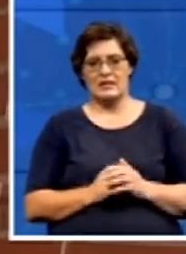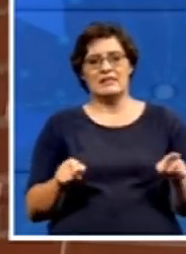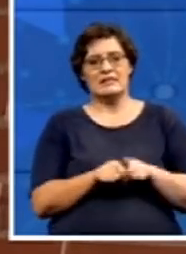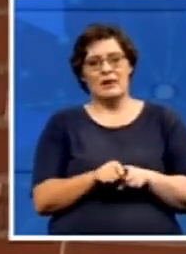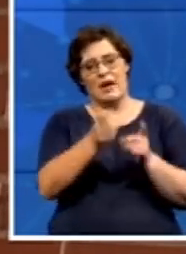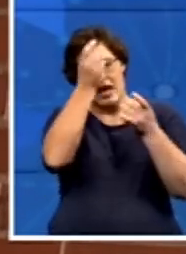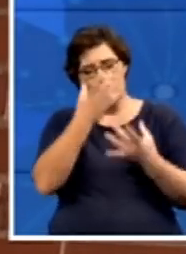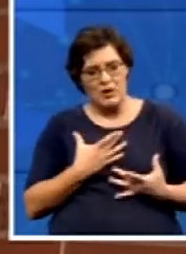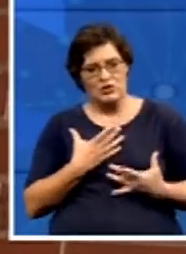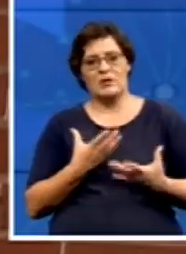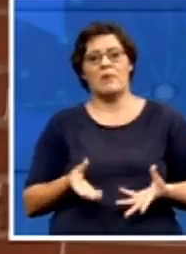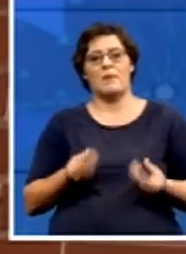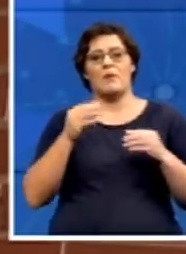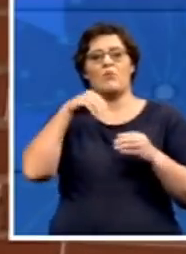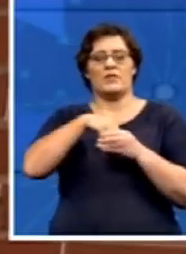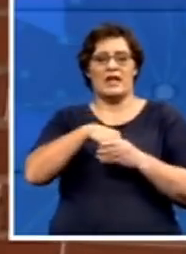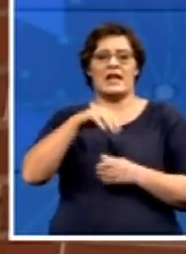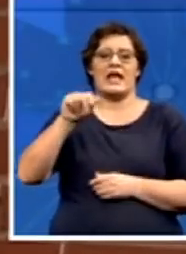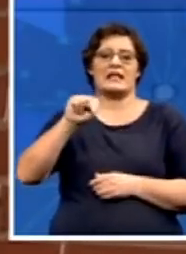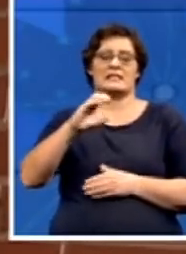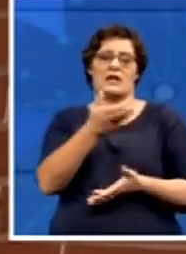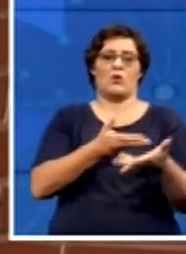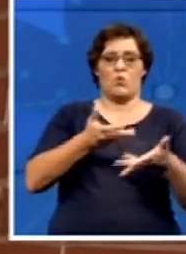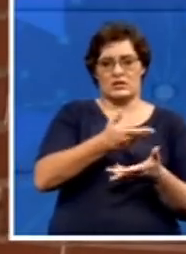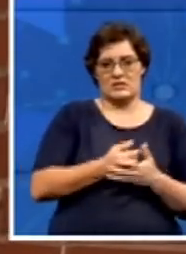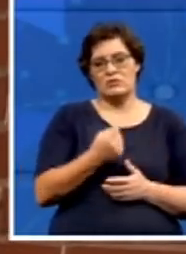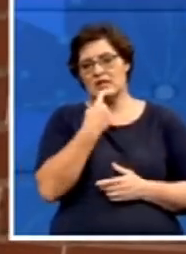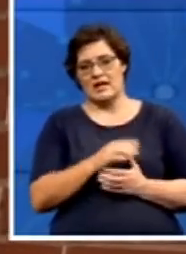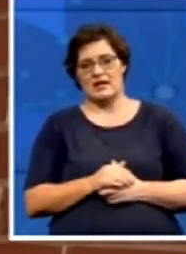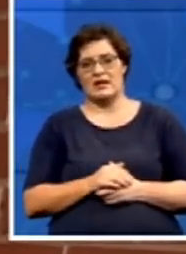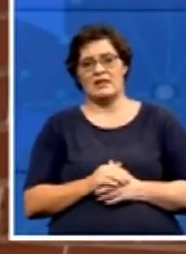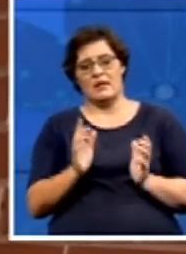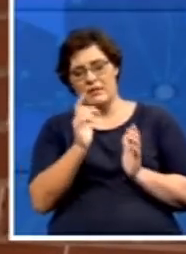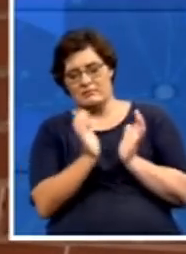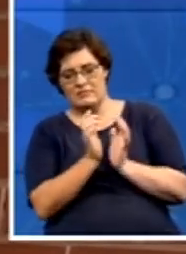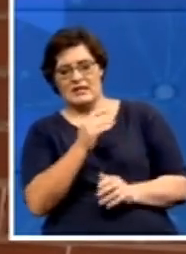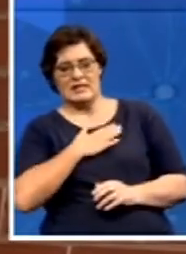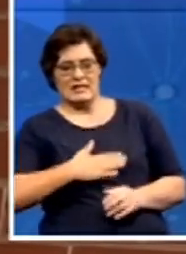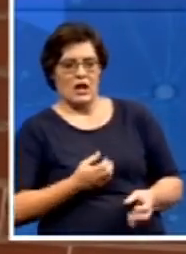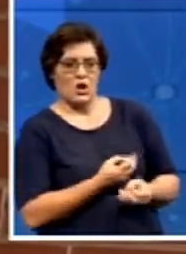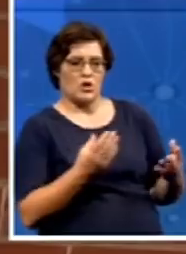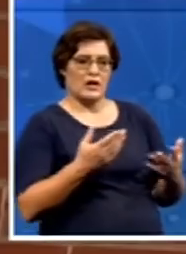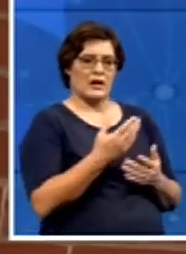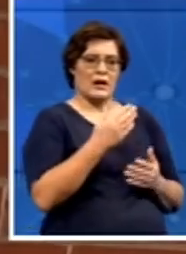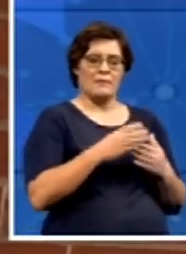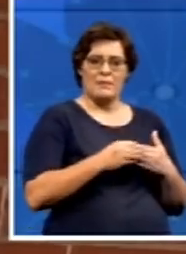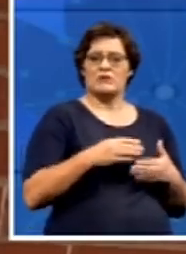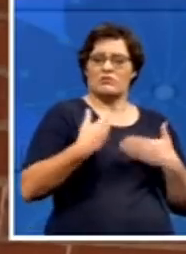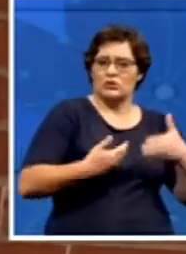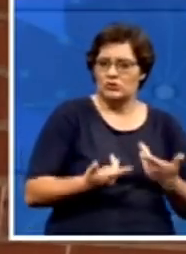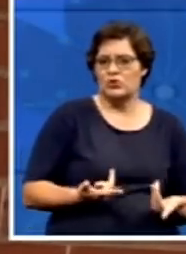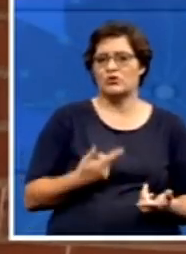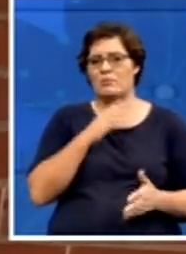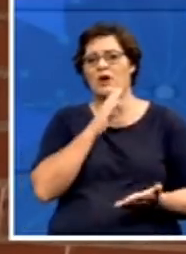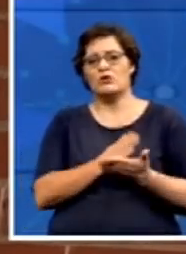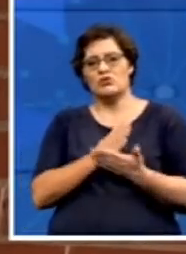the ANC caucus to say, you know, they met this week Sunday and a lot of members just said, please just get on with the job. Please make sure that this lady who is suspended by